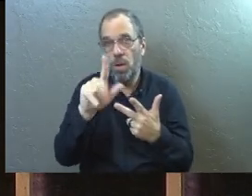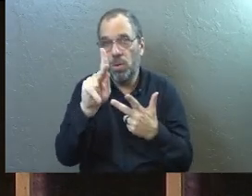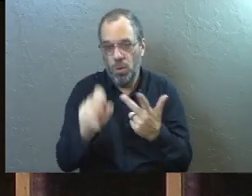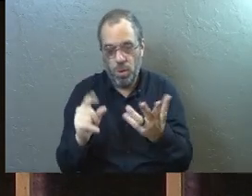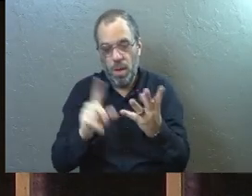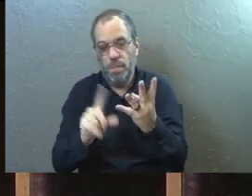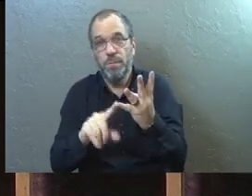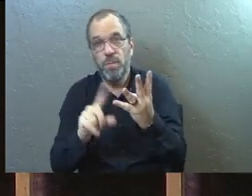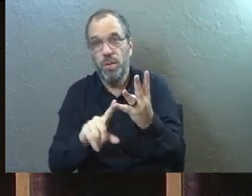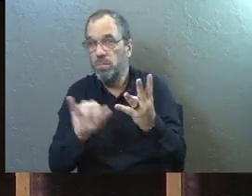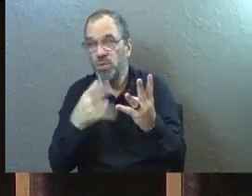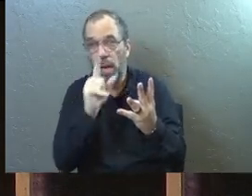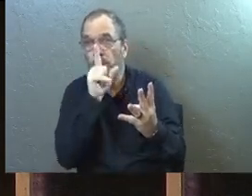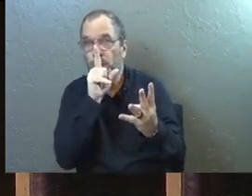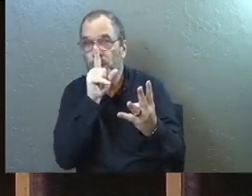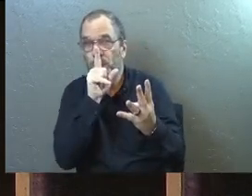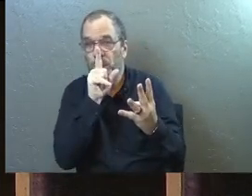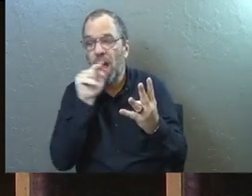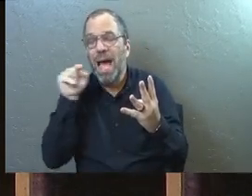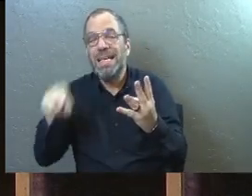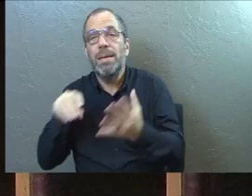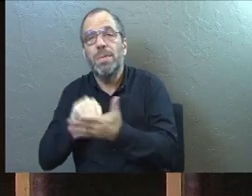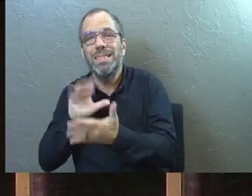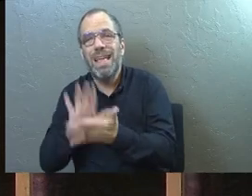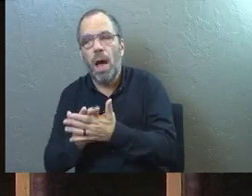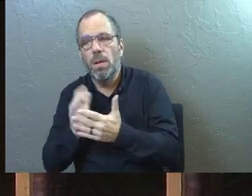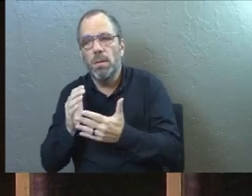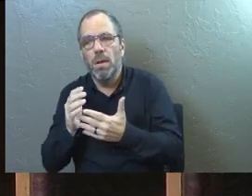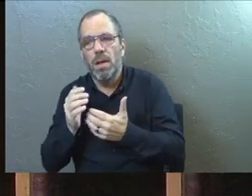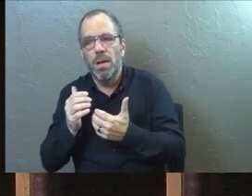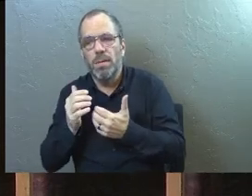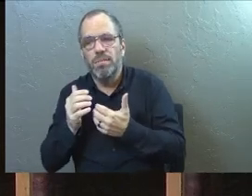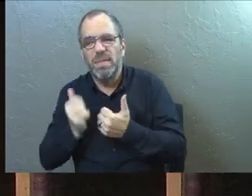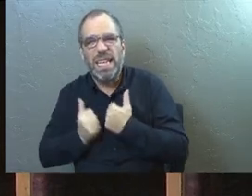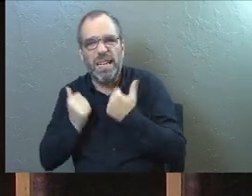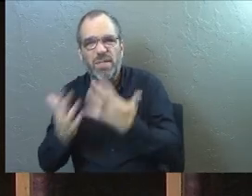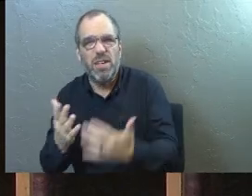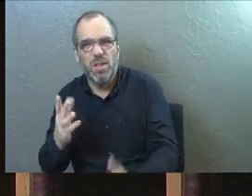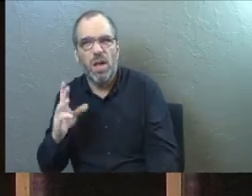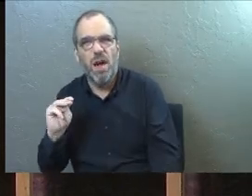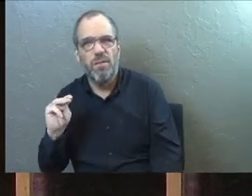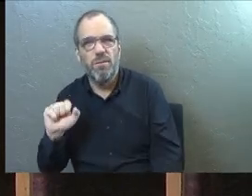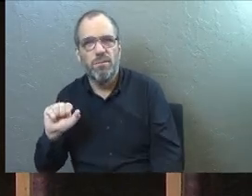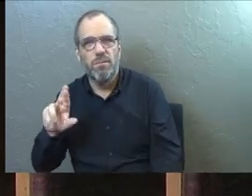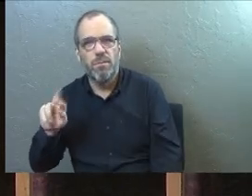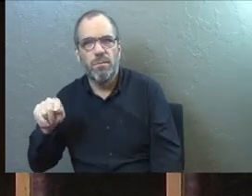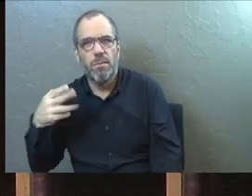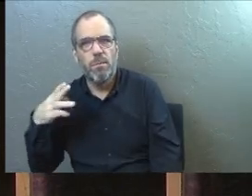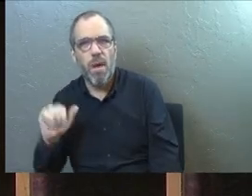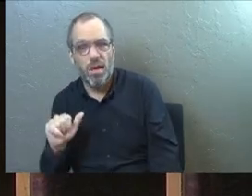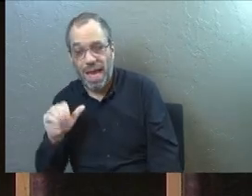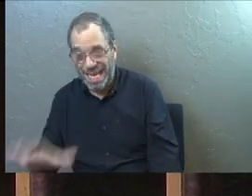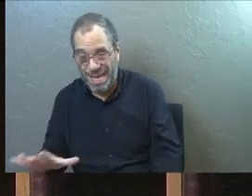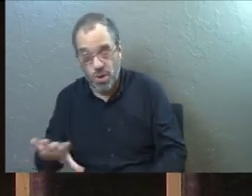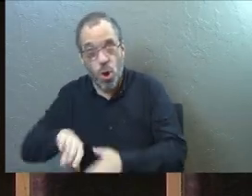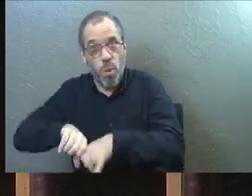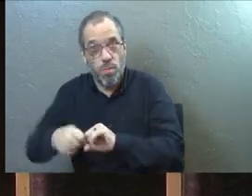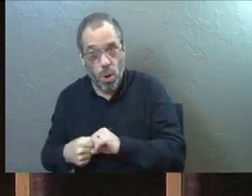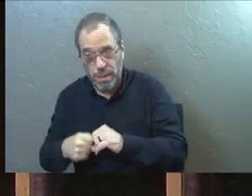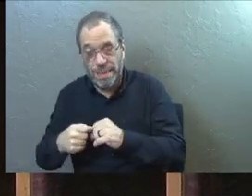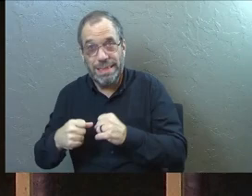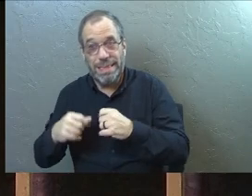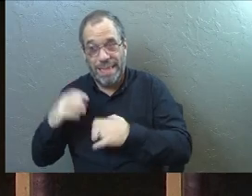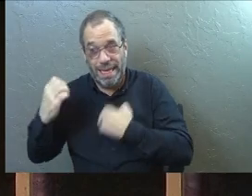records the good confession of Martha. I think that's significant. Even in the midst of her brokenness